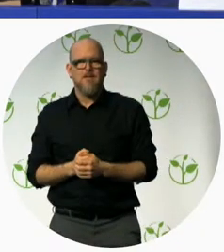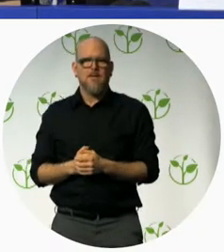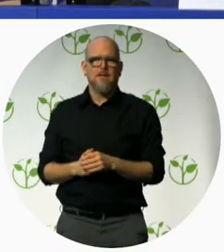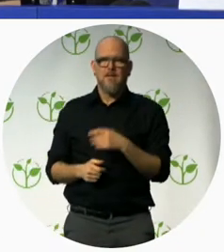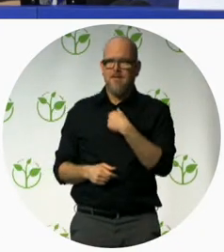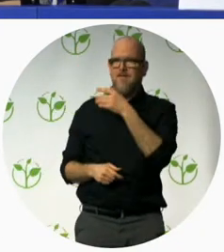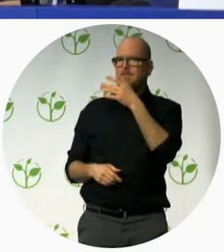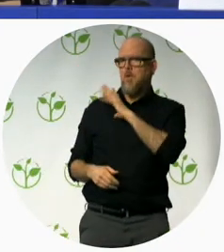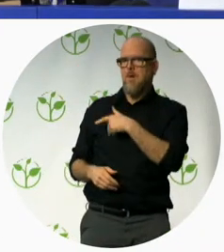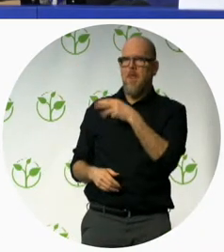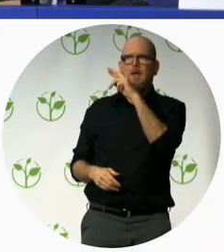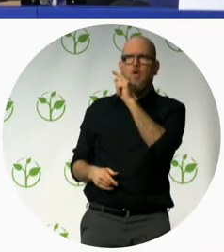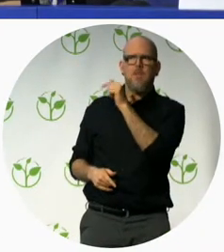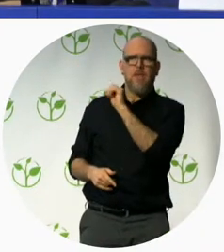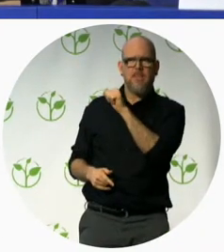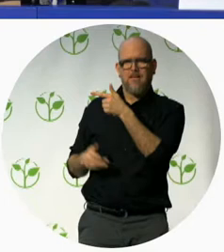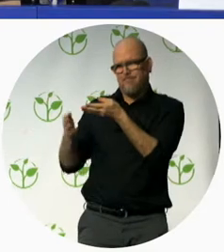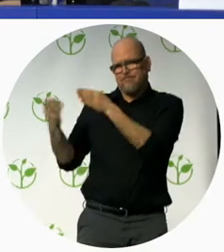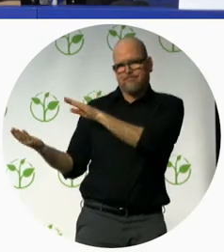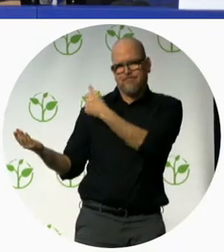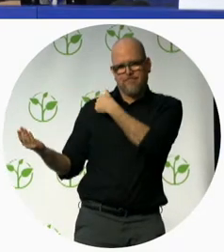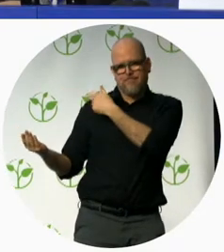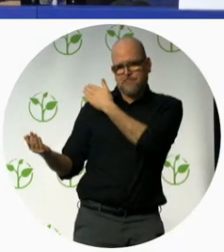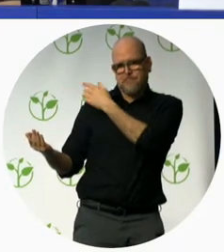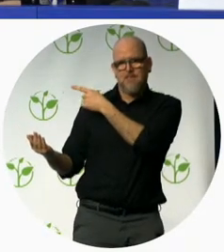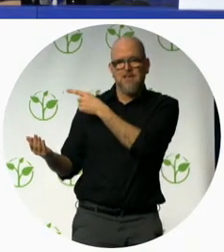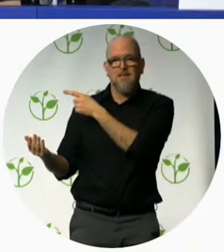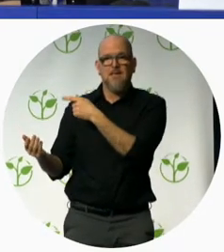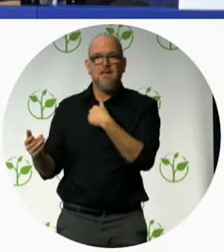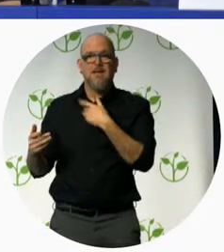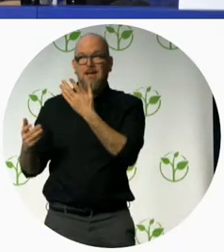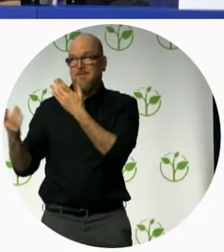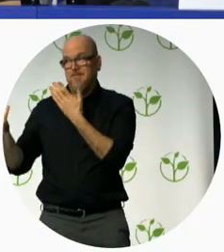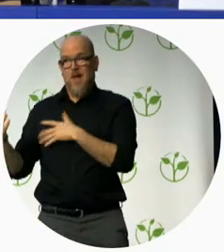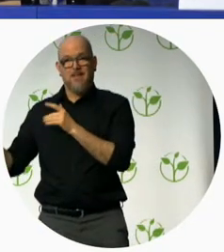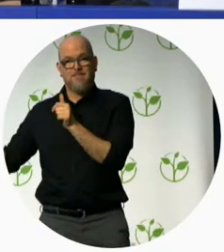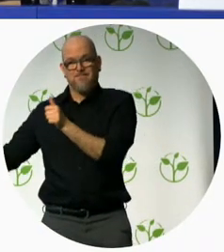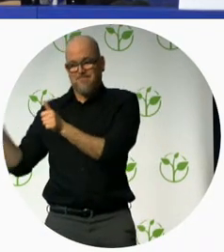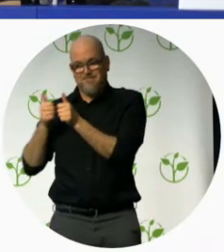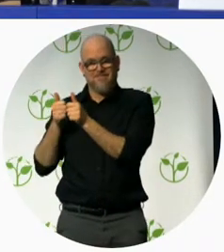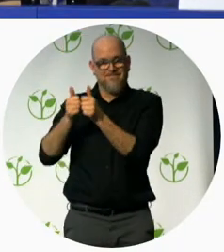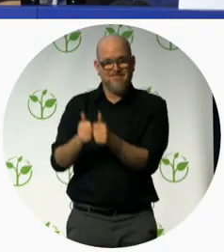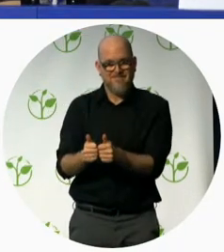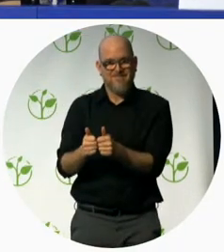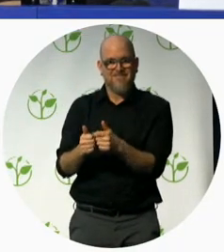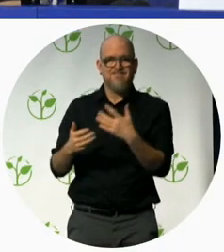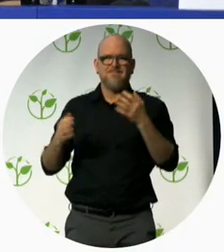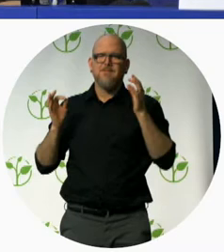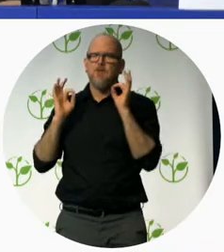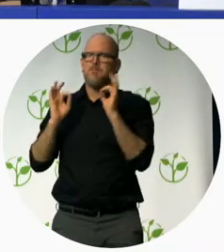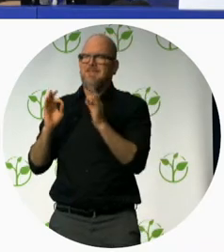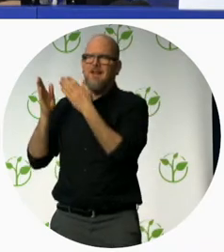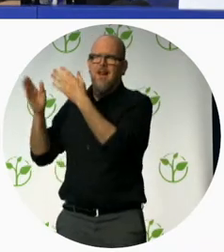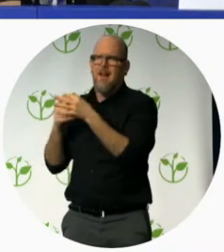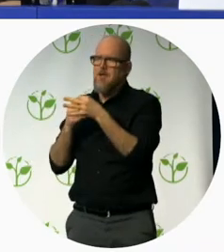Netta was supposed to attend this important conference and to be here with us today was a very special human being wise